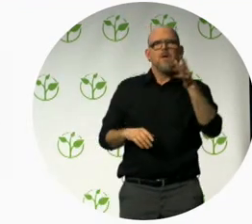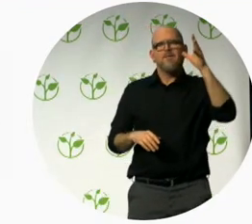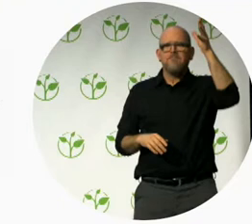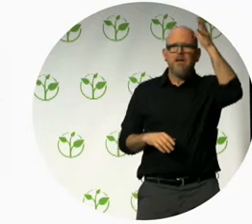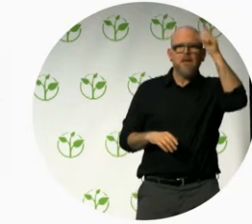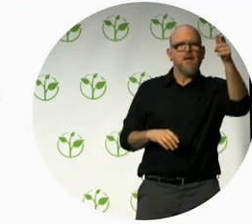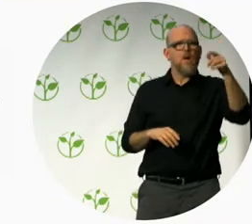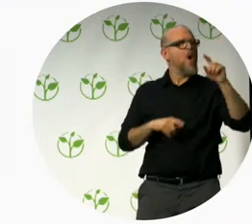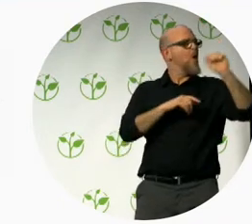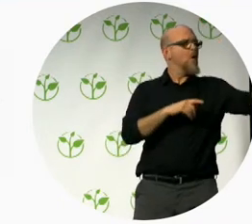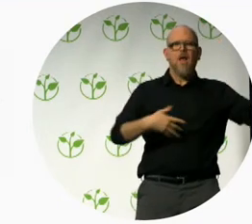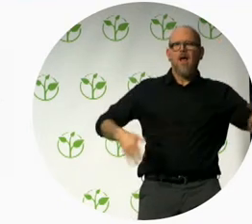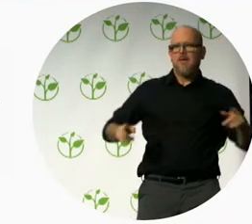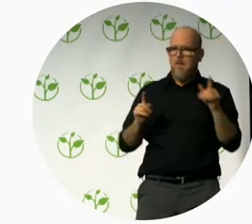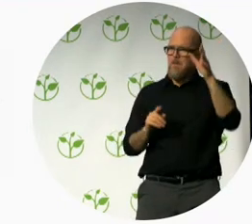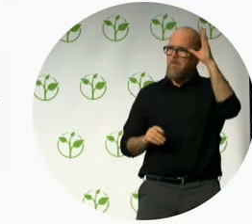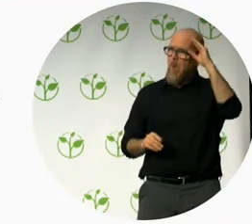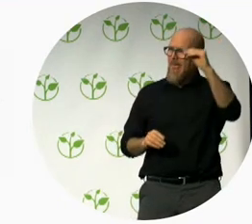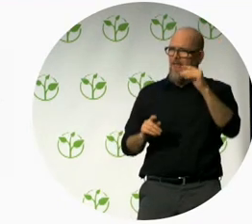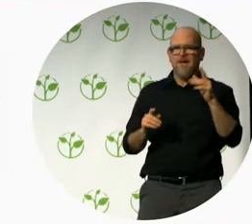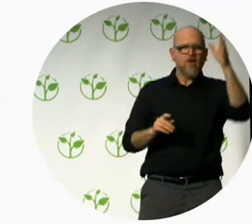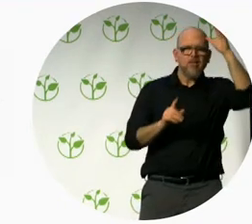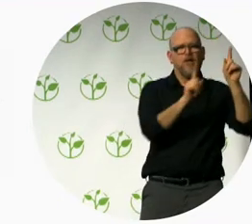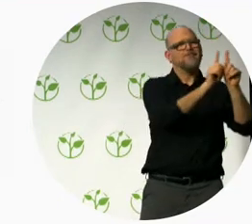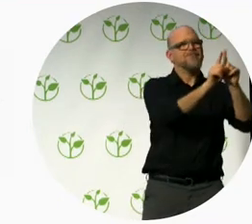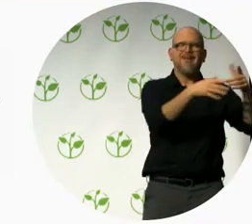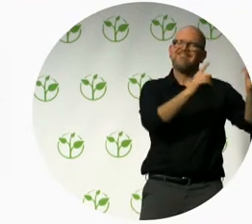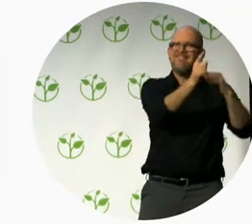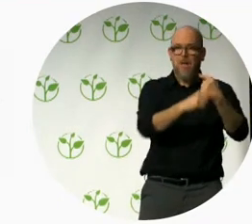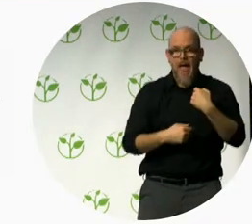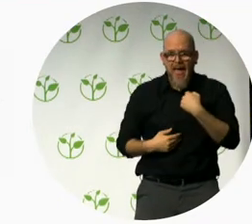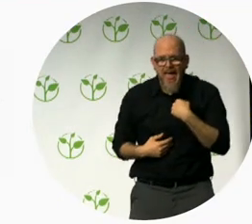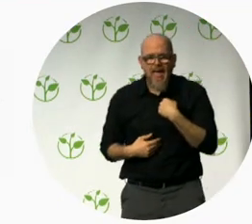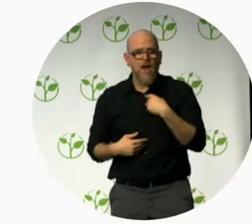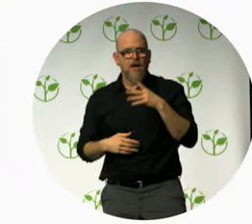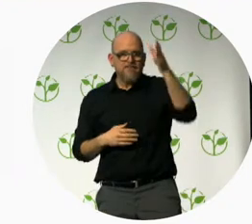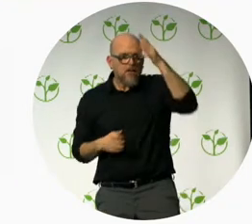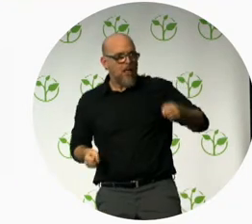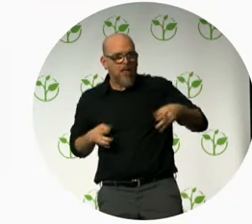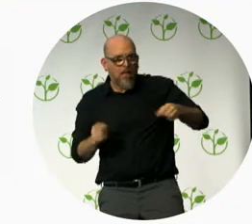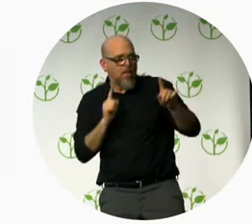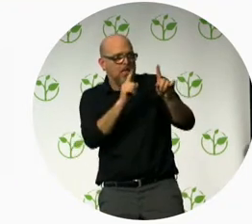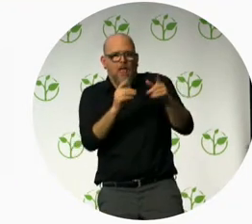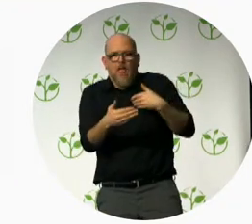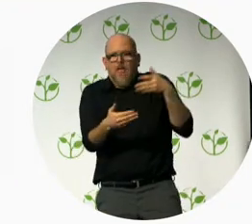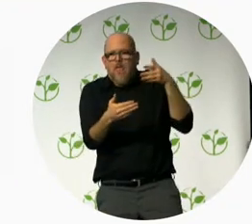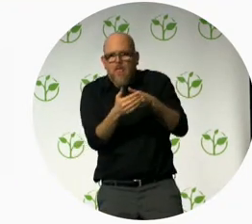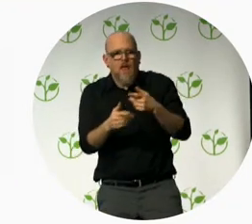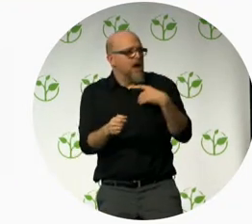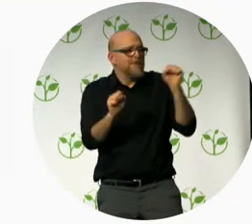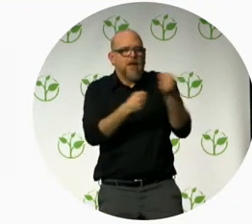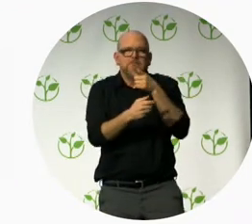My personal experience in pushing my father's wheelchair made me an accessibility